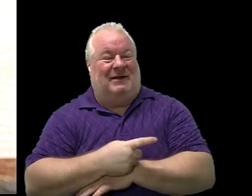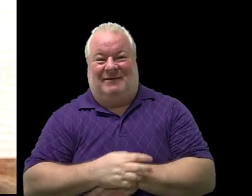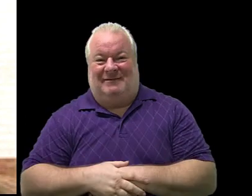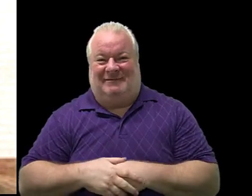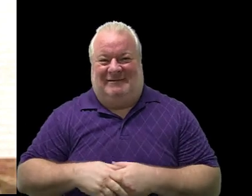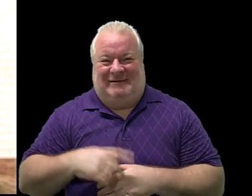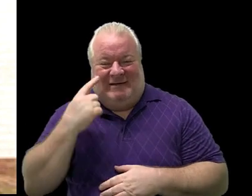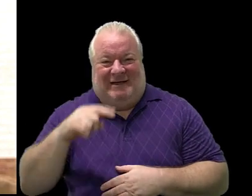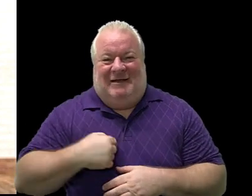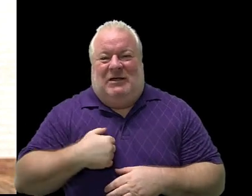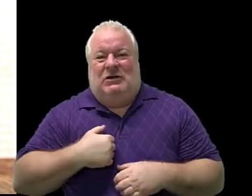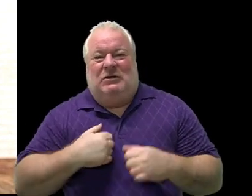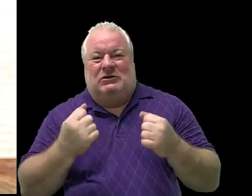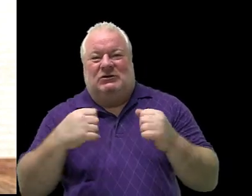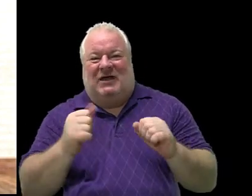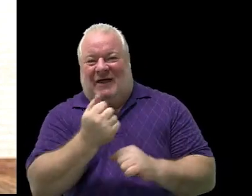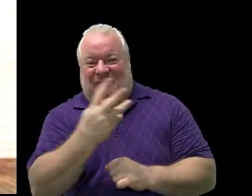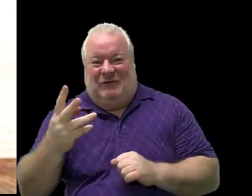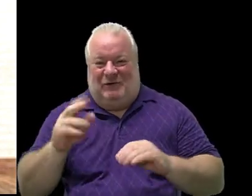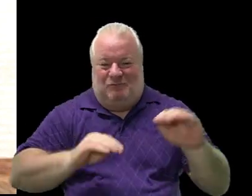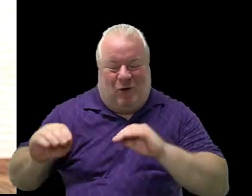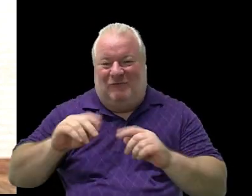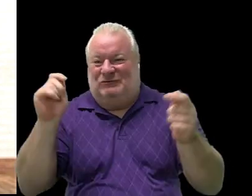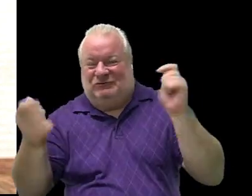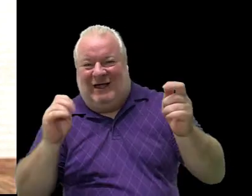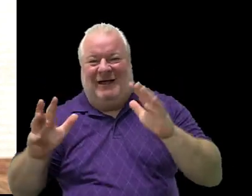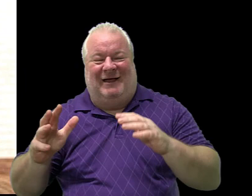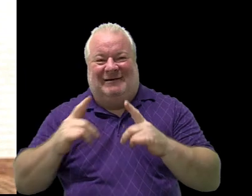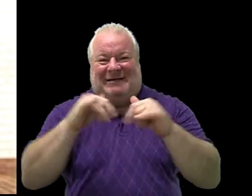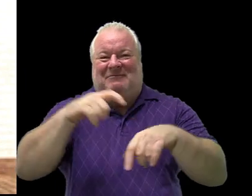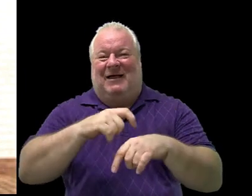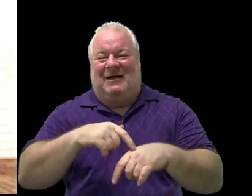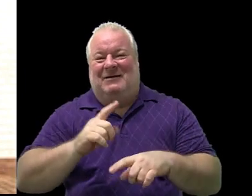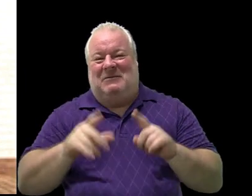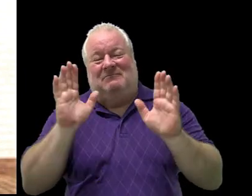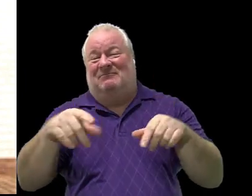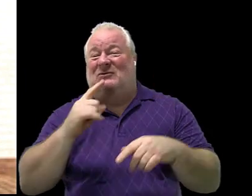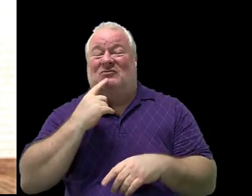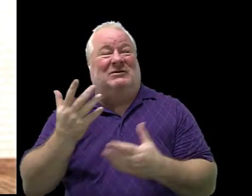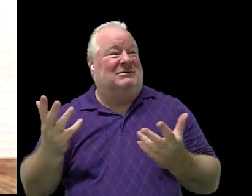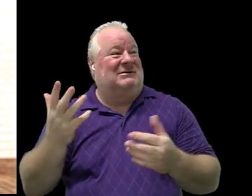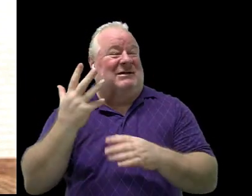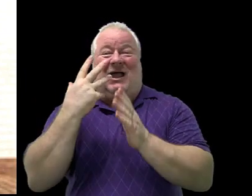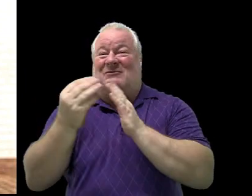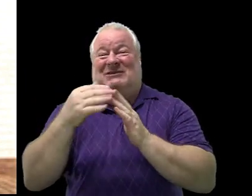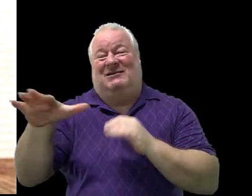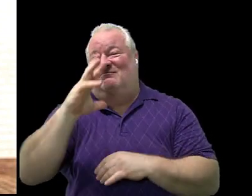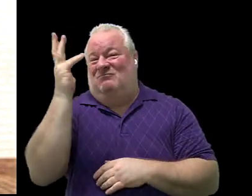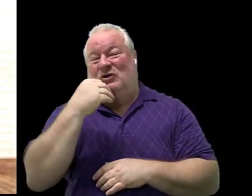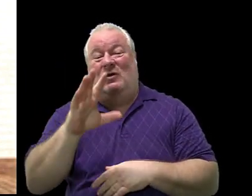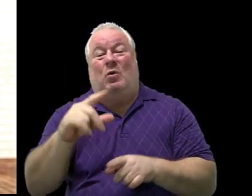As you can tell, I'm trying really hard to do a few things all at once, but it is beautiful out here.